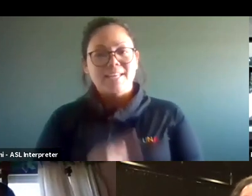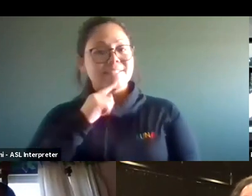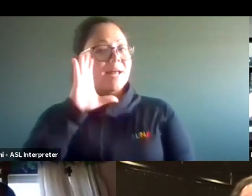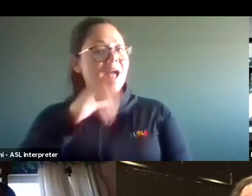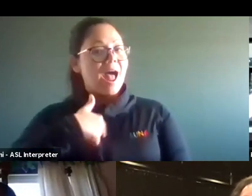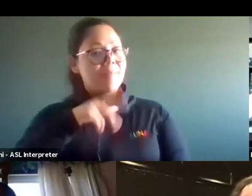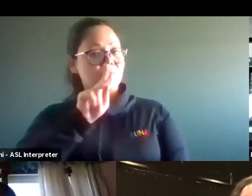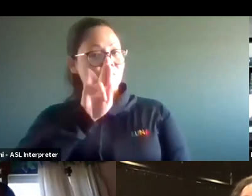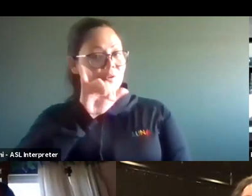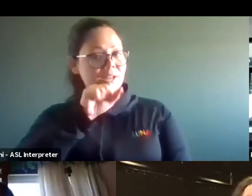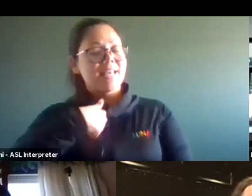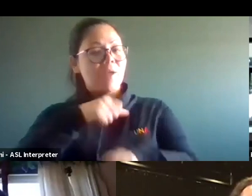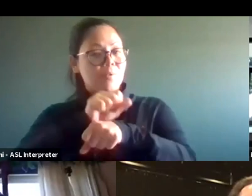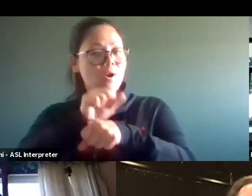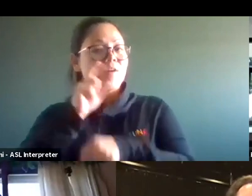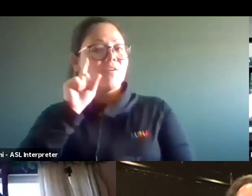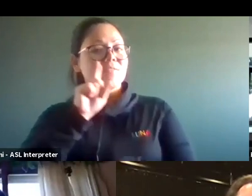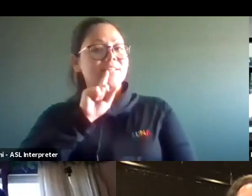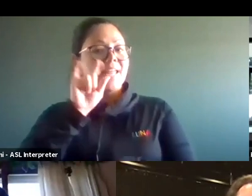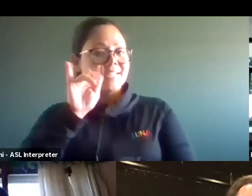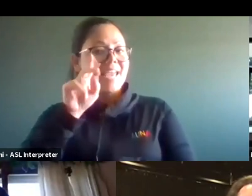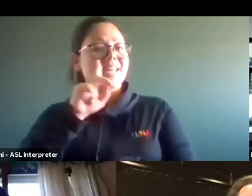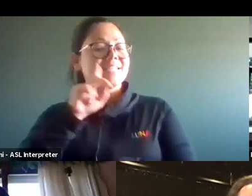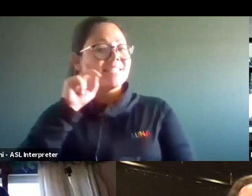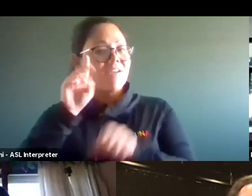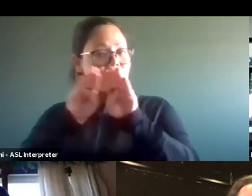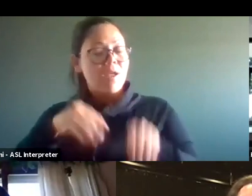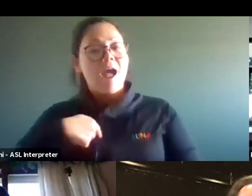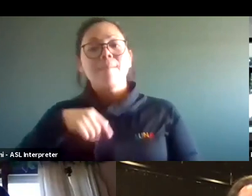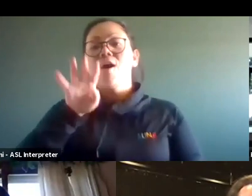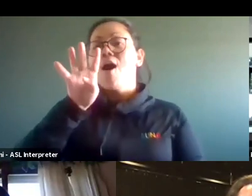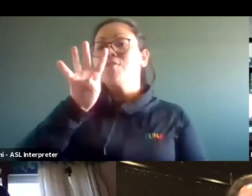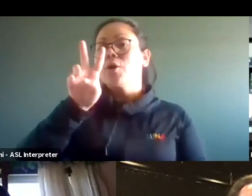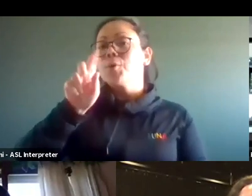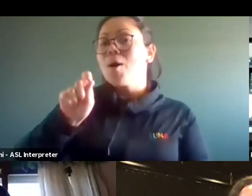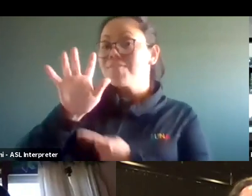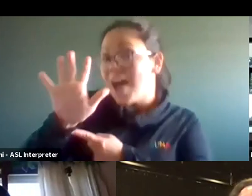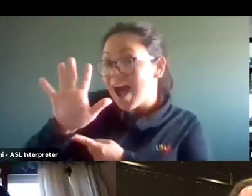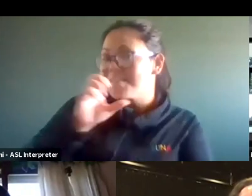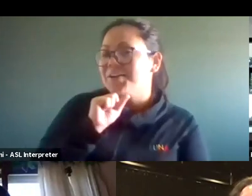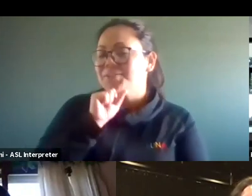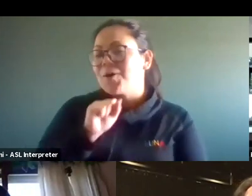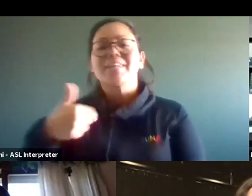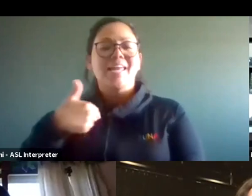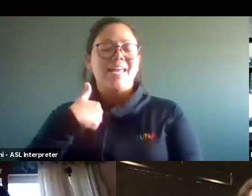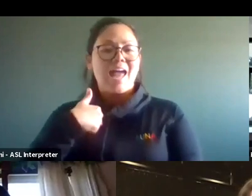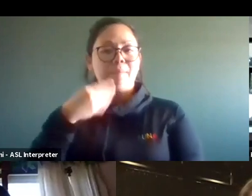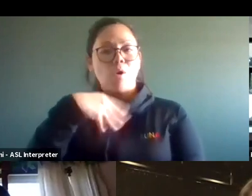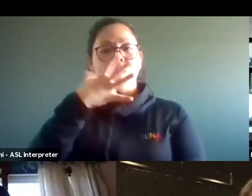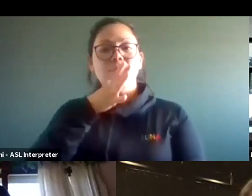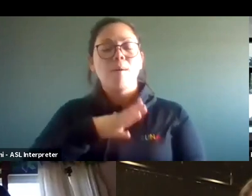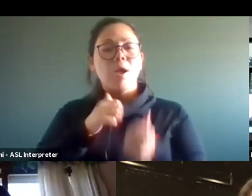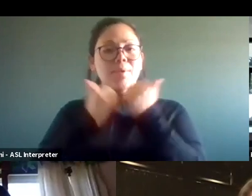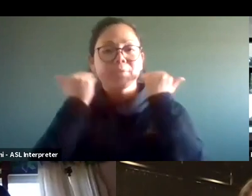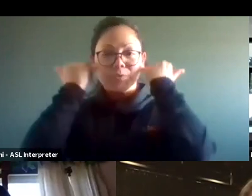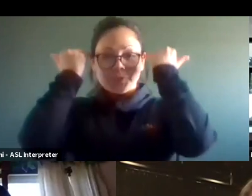Indiana Deaf History Museum. I am 42 and a half years old. I'm a white woman with a crew cut hair